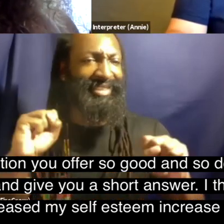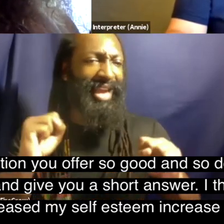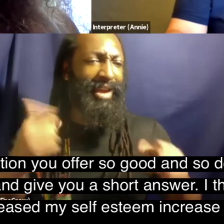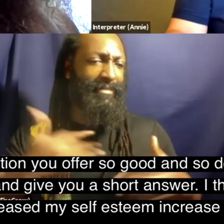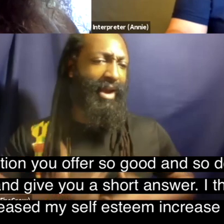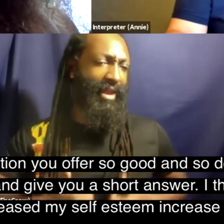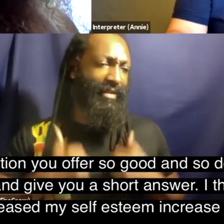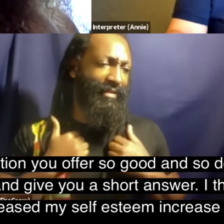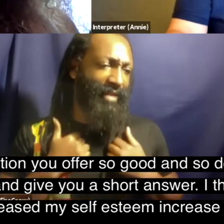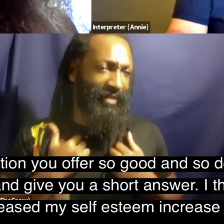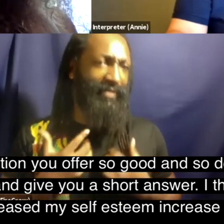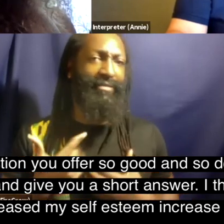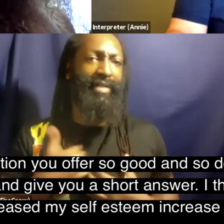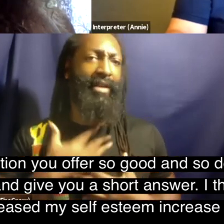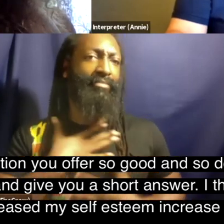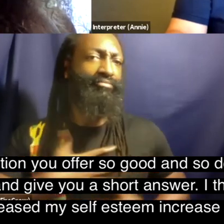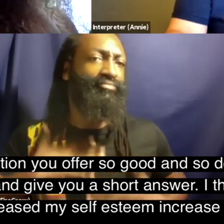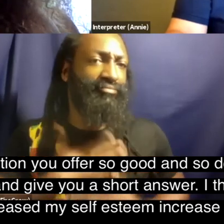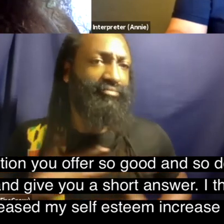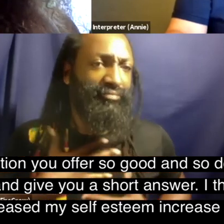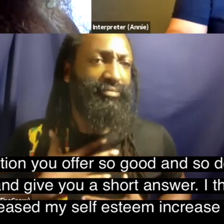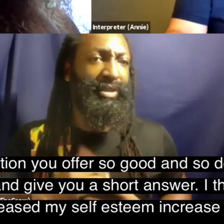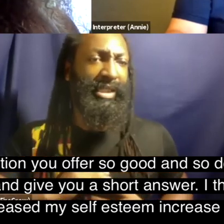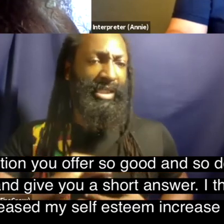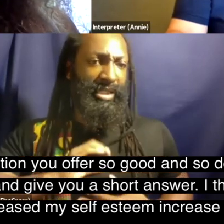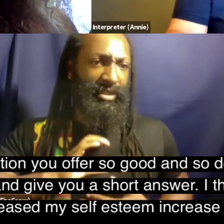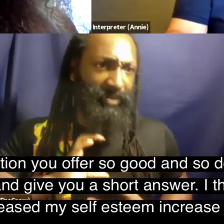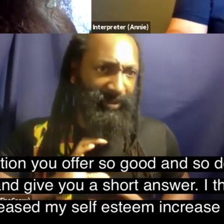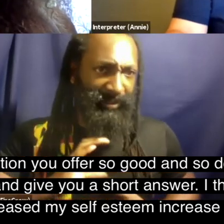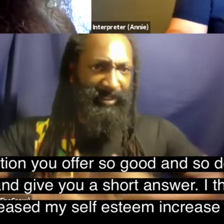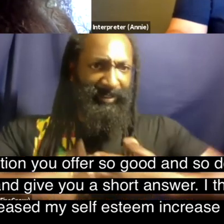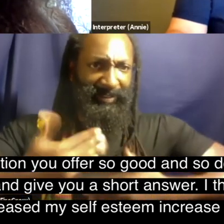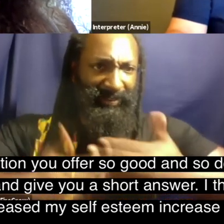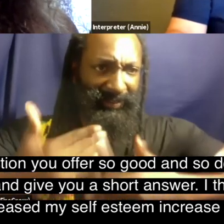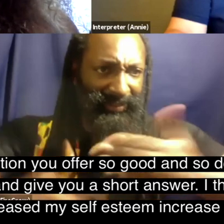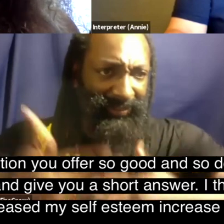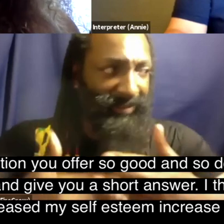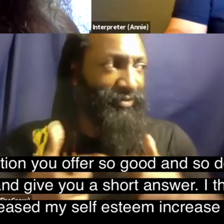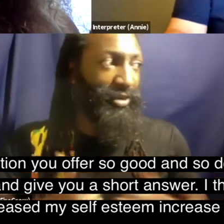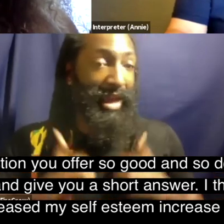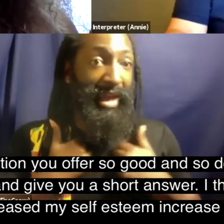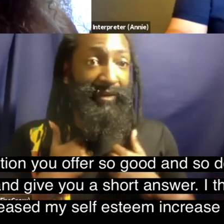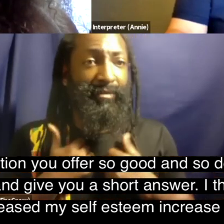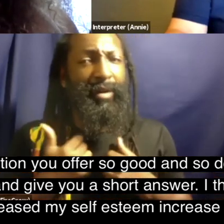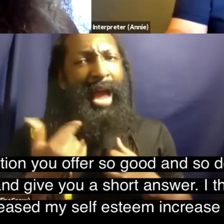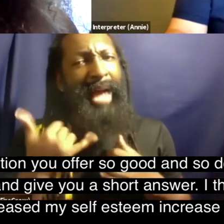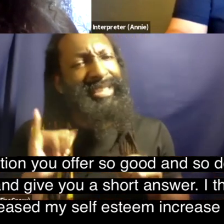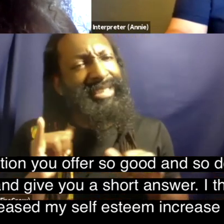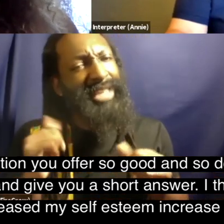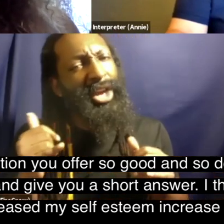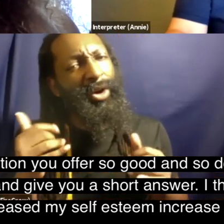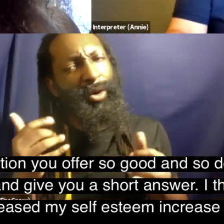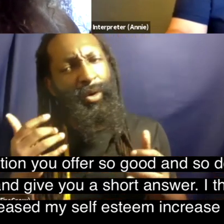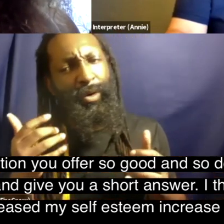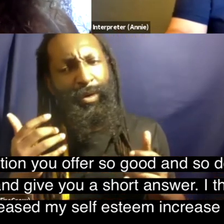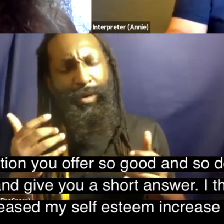you a short answer i think that a dance saved my life pleasure sensuality increased my